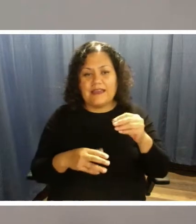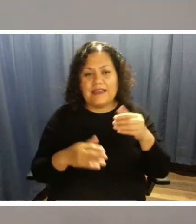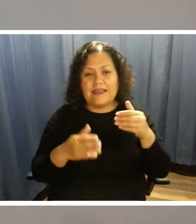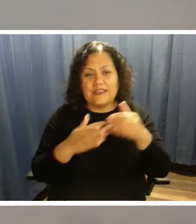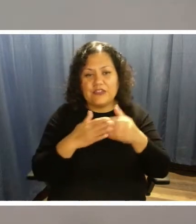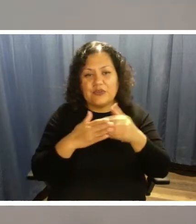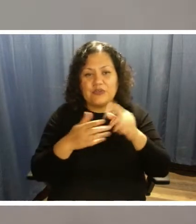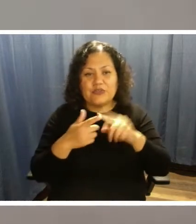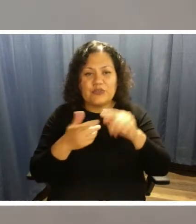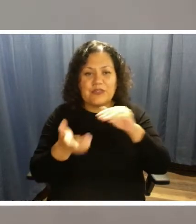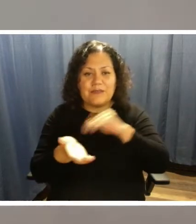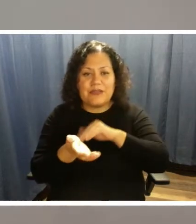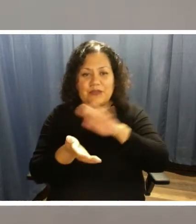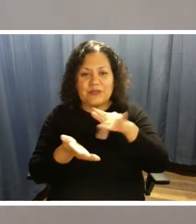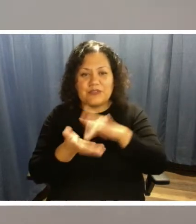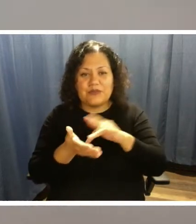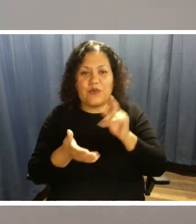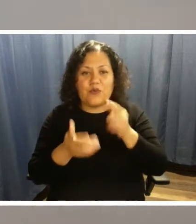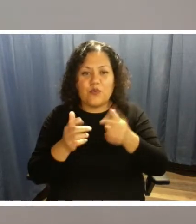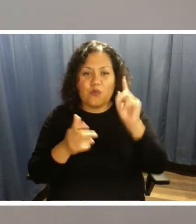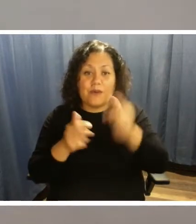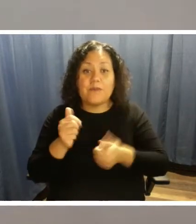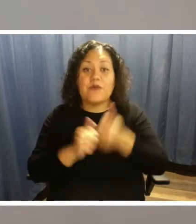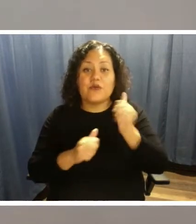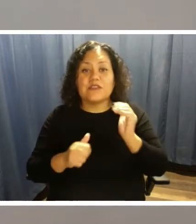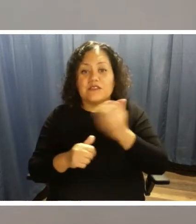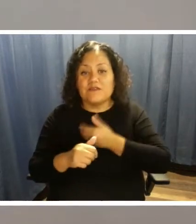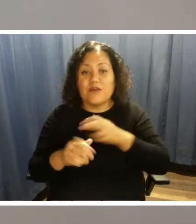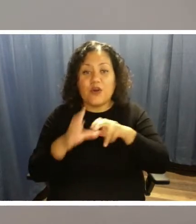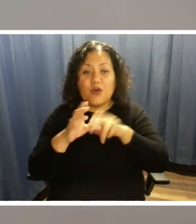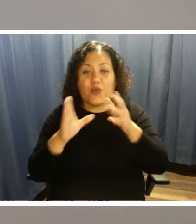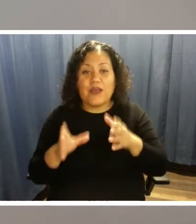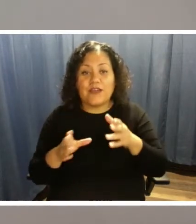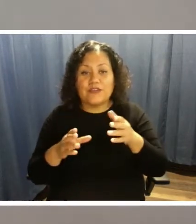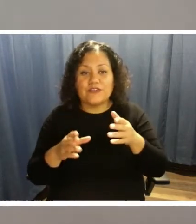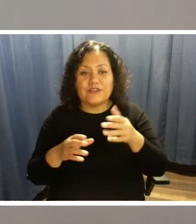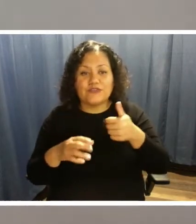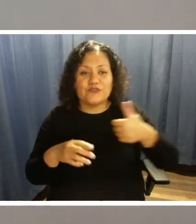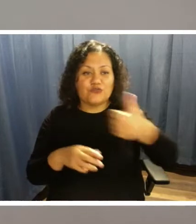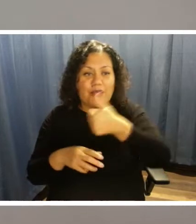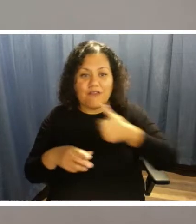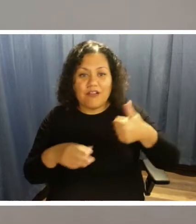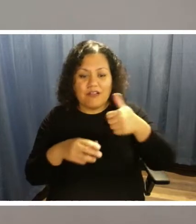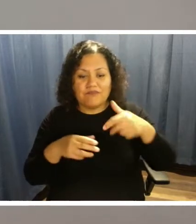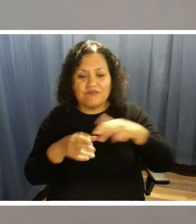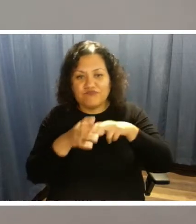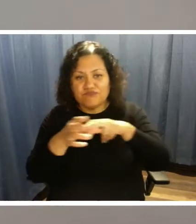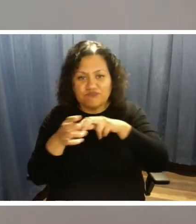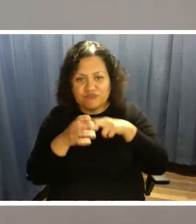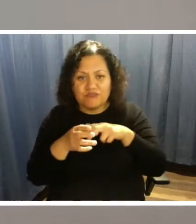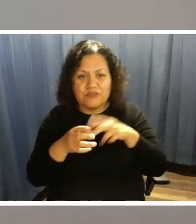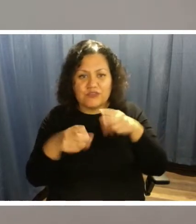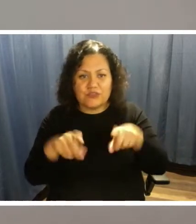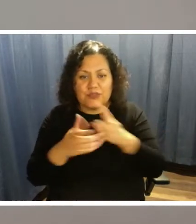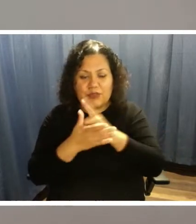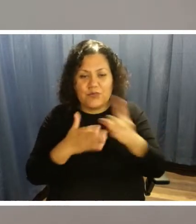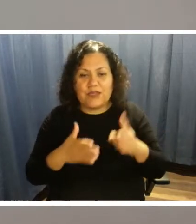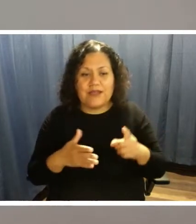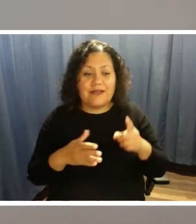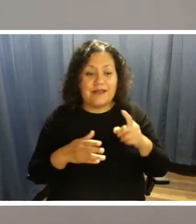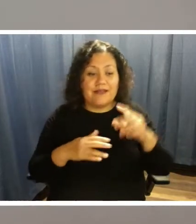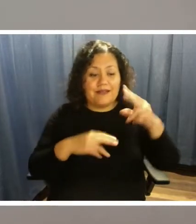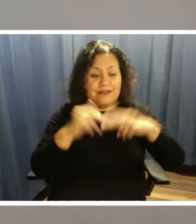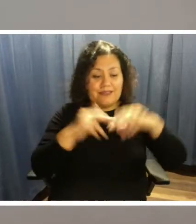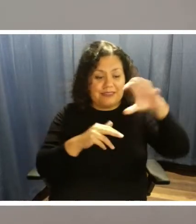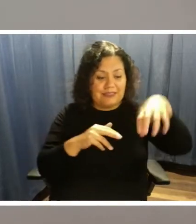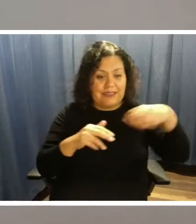medical center, where a majority of VIA Trans riders travel on weekdays. The facility has on-site fueling,